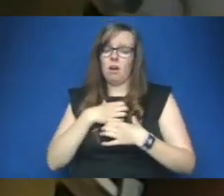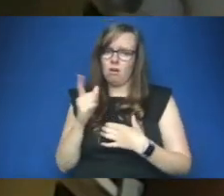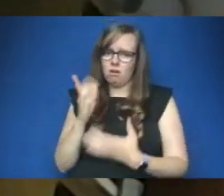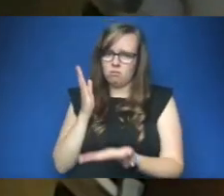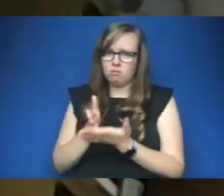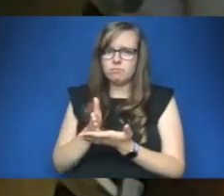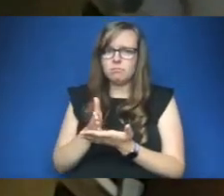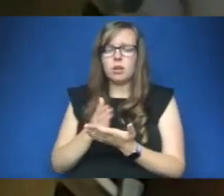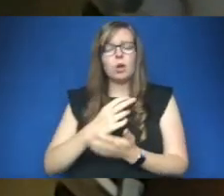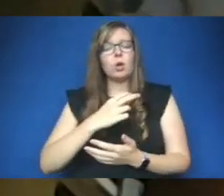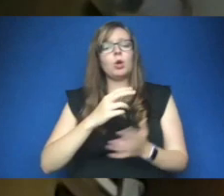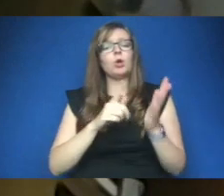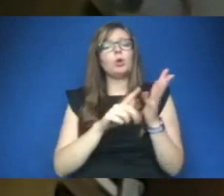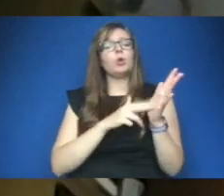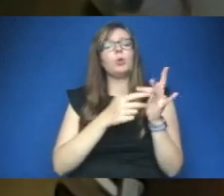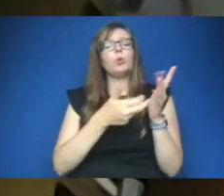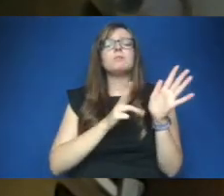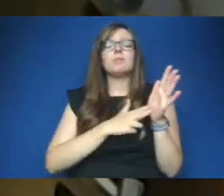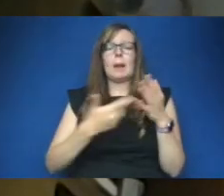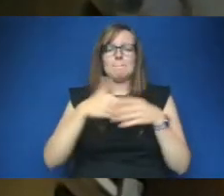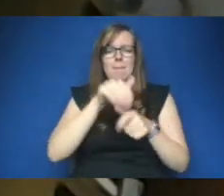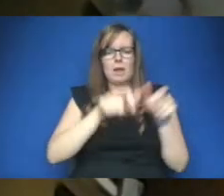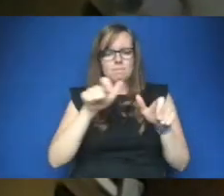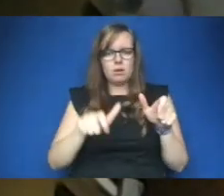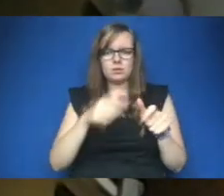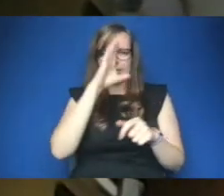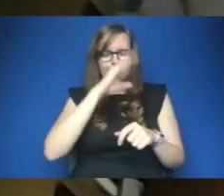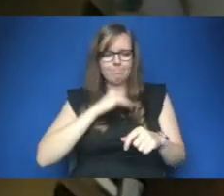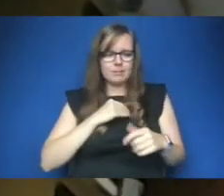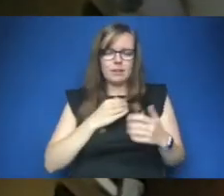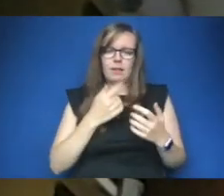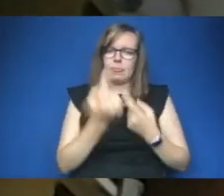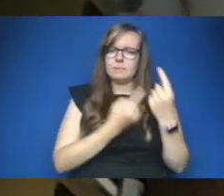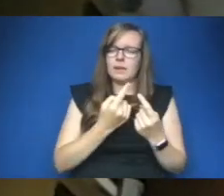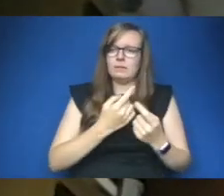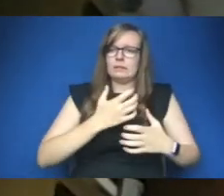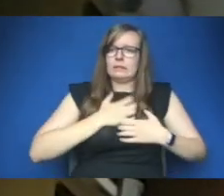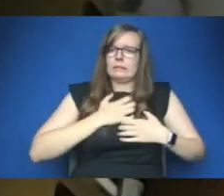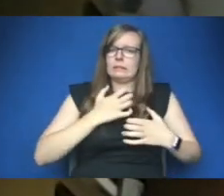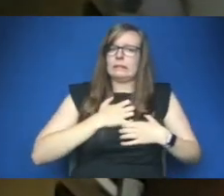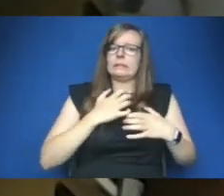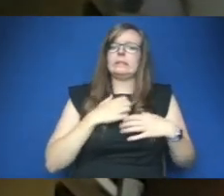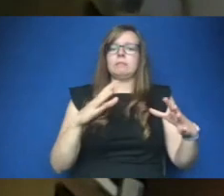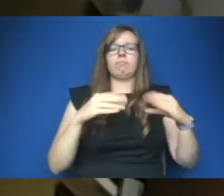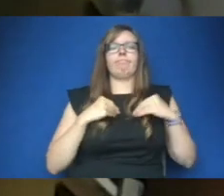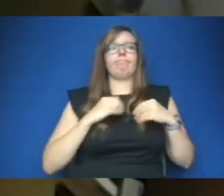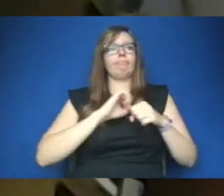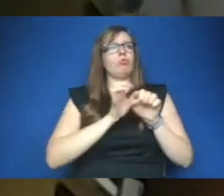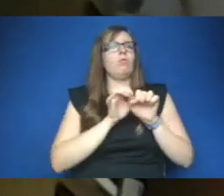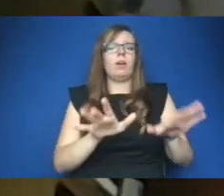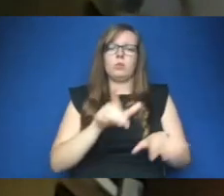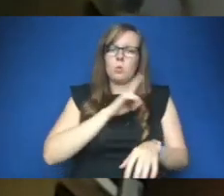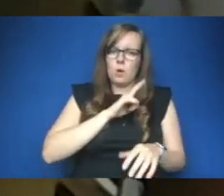spoken to us about how they're worried sick about catching the virus when they're in working in care homes and places in the nhs